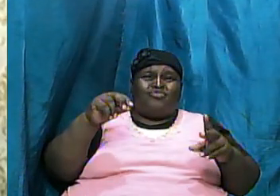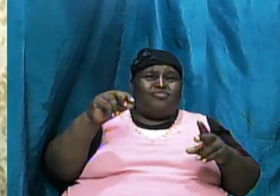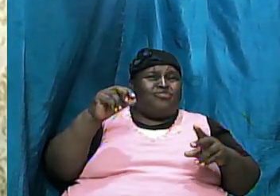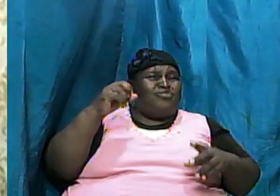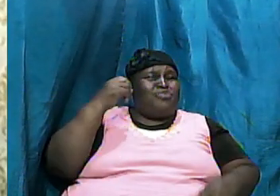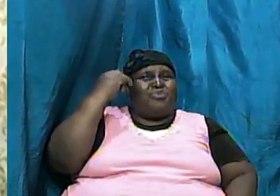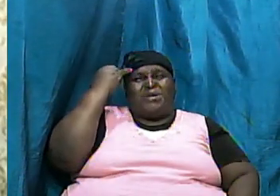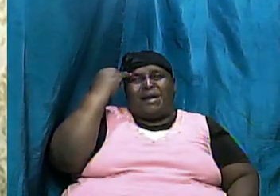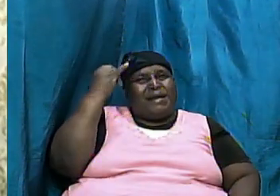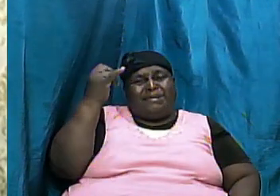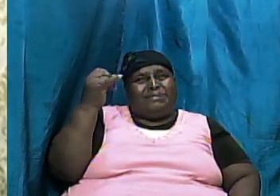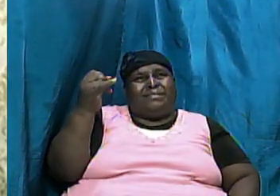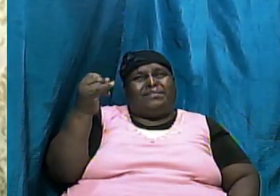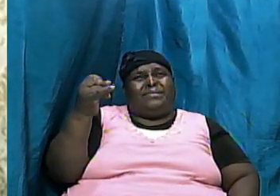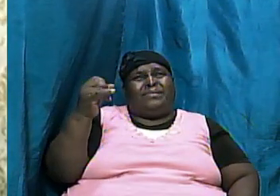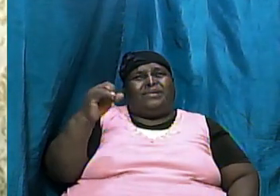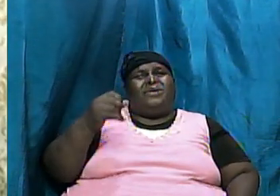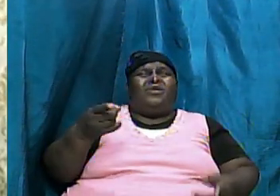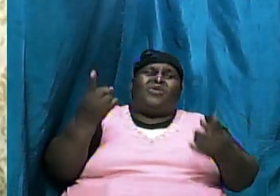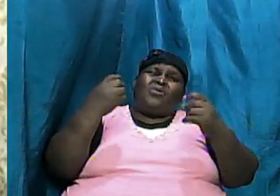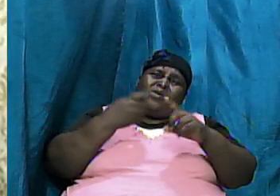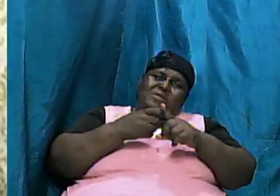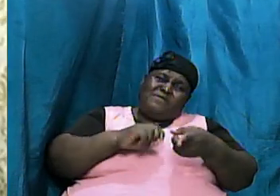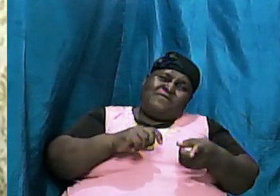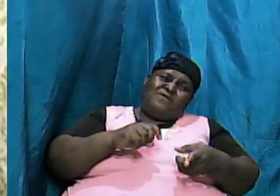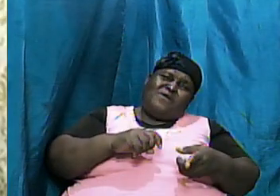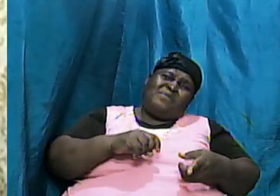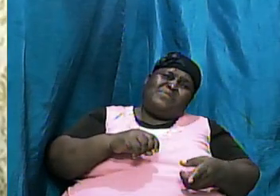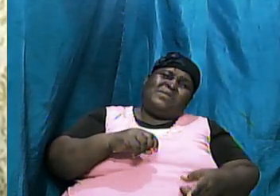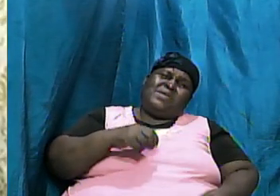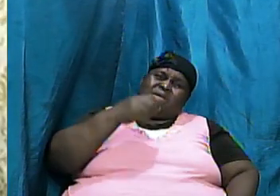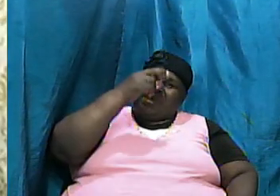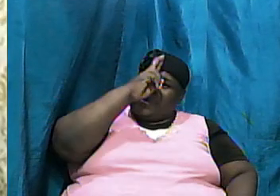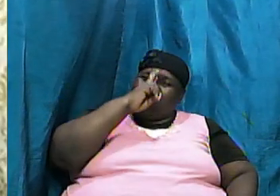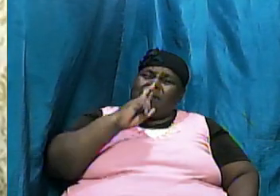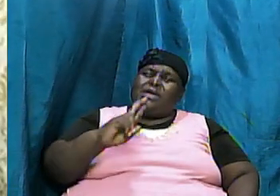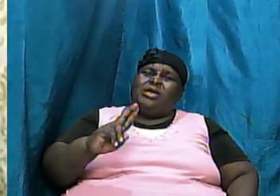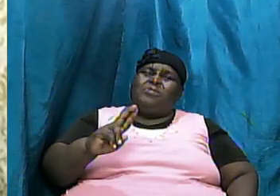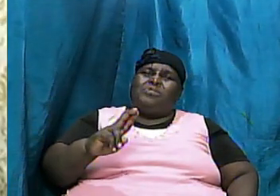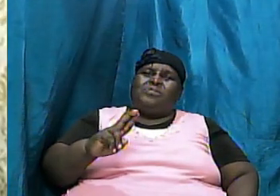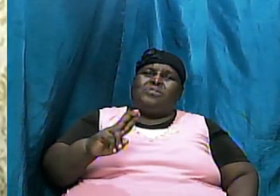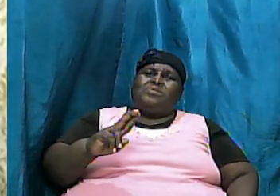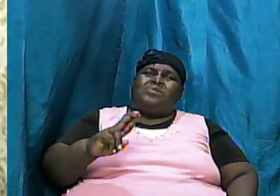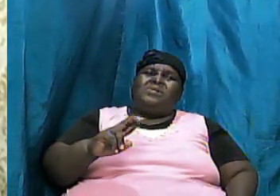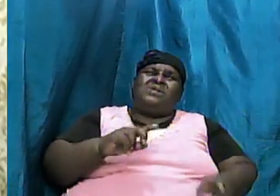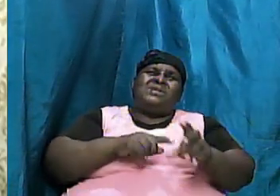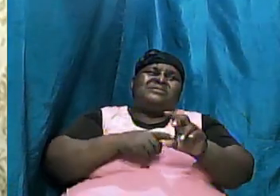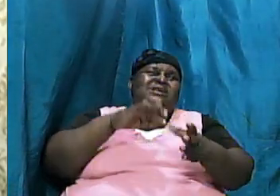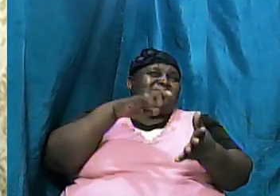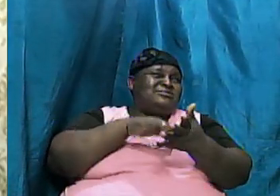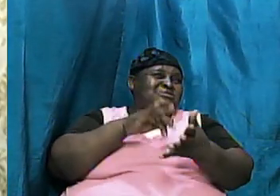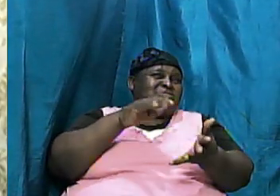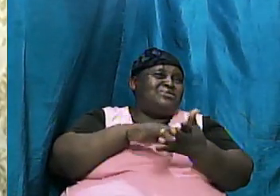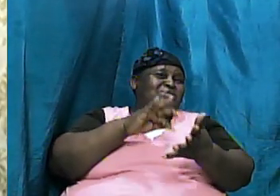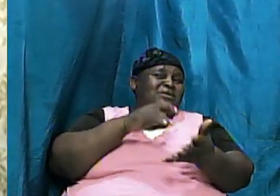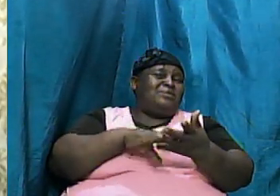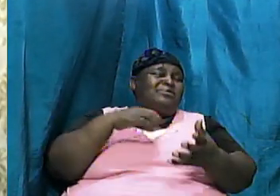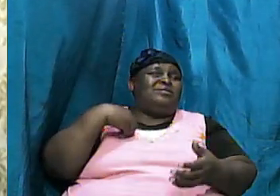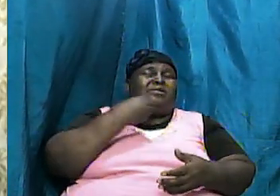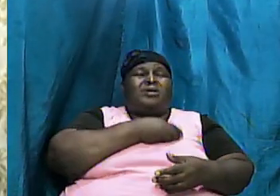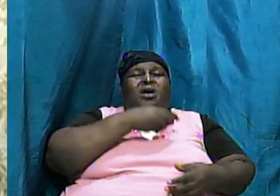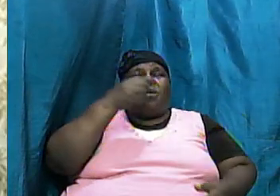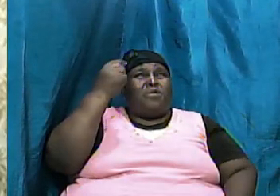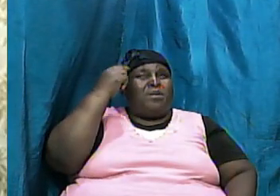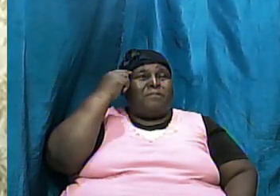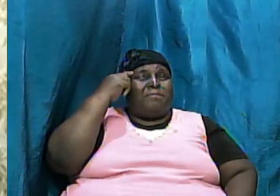coming from the Hebrews that when we start to drill down into them my God our minds will be